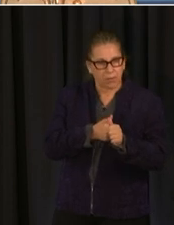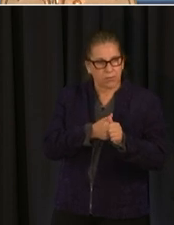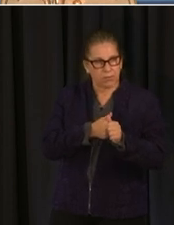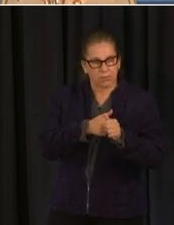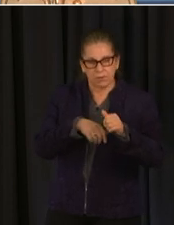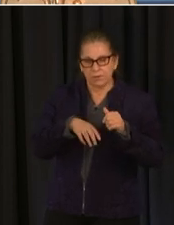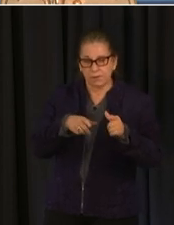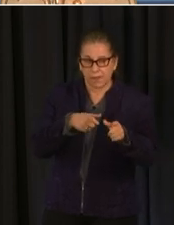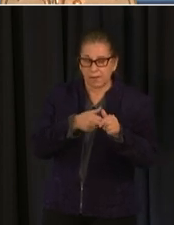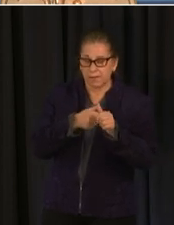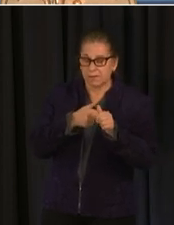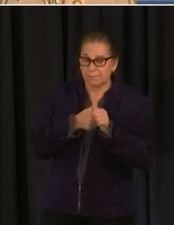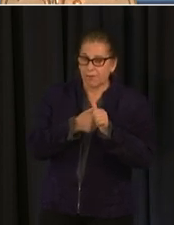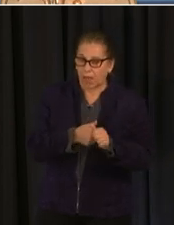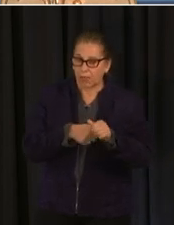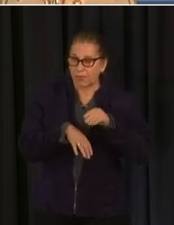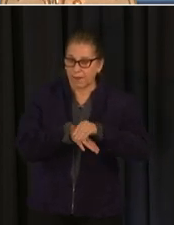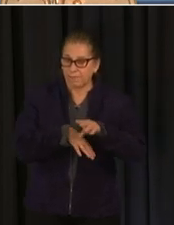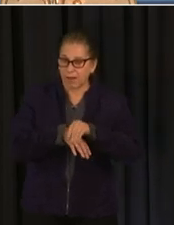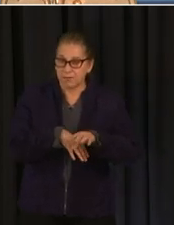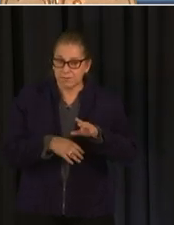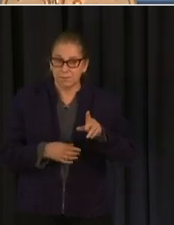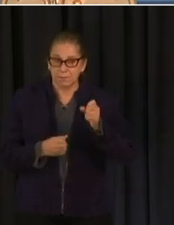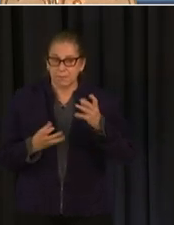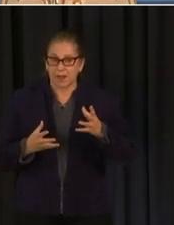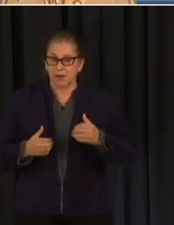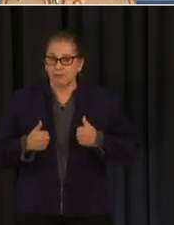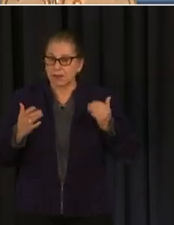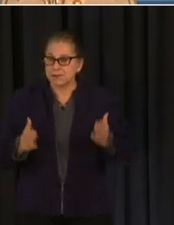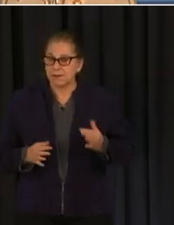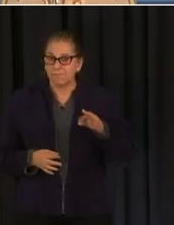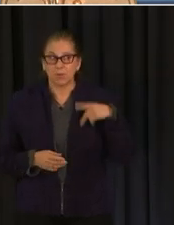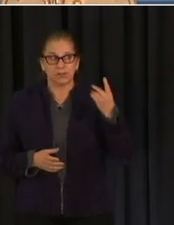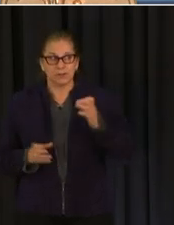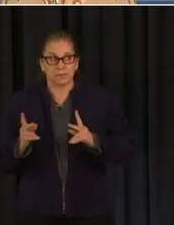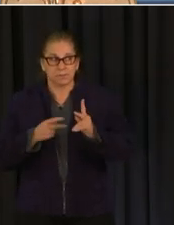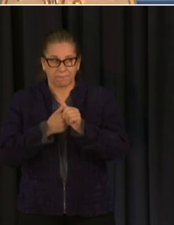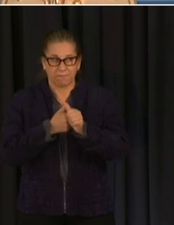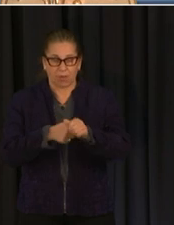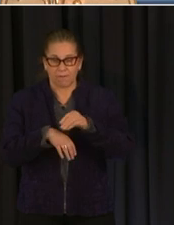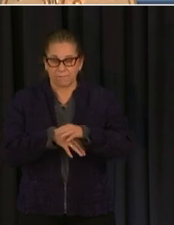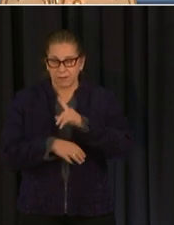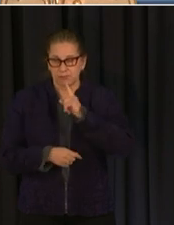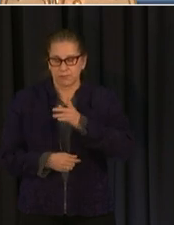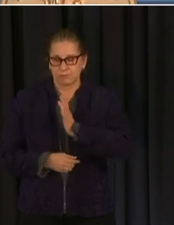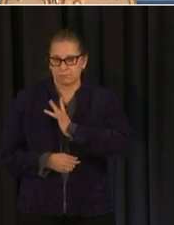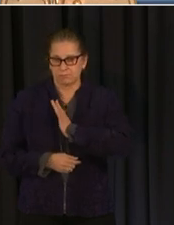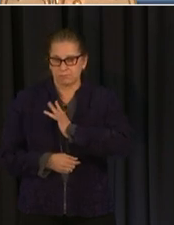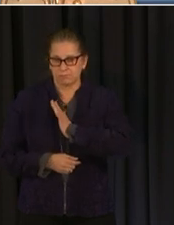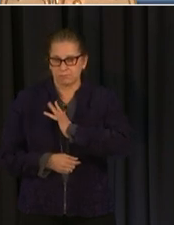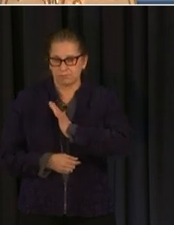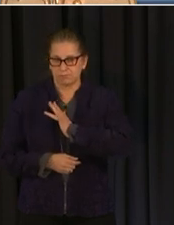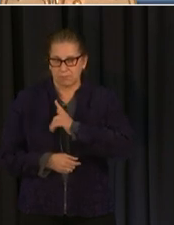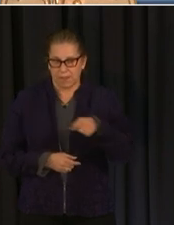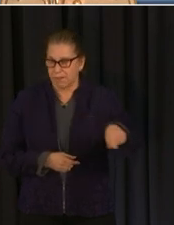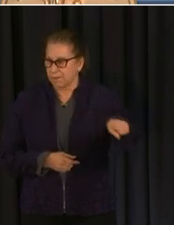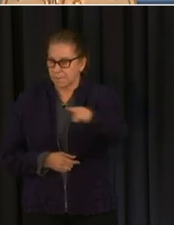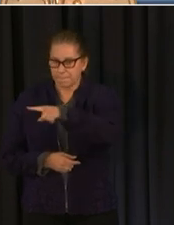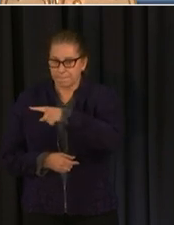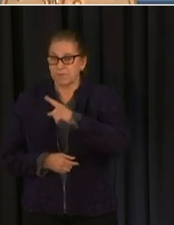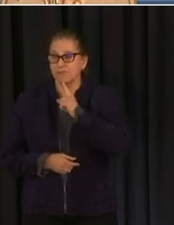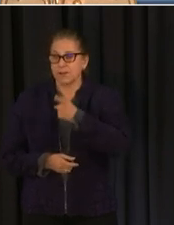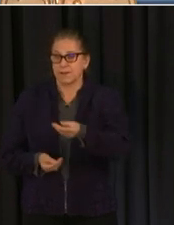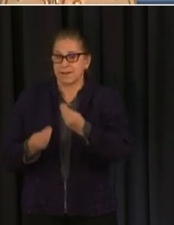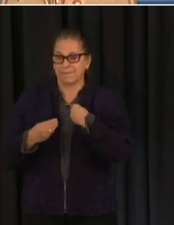they'd be we'd be on this date and that's how we can get closer to reopening because of the precipitous fall